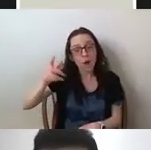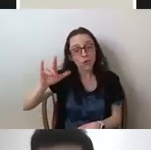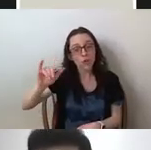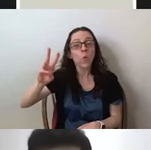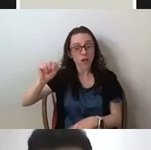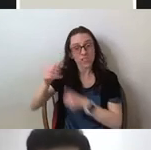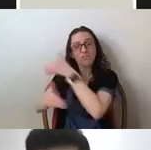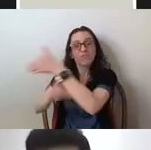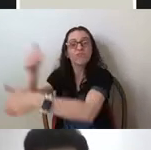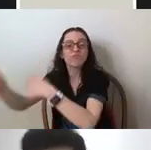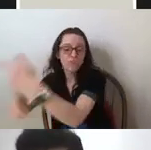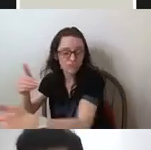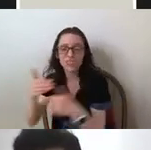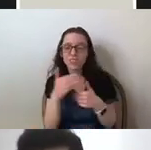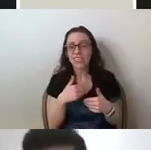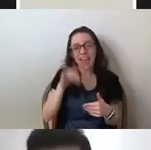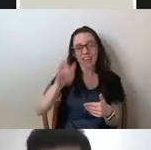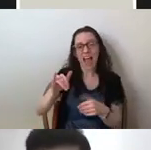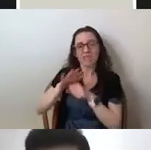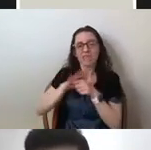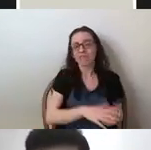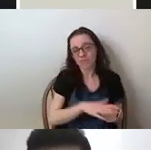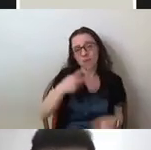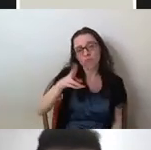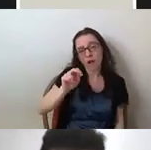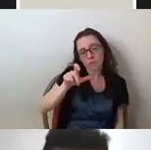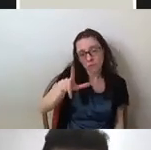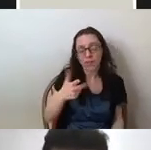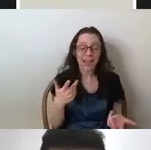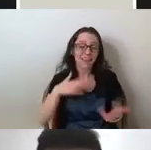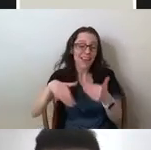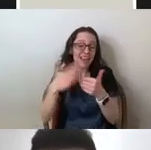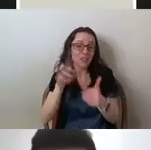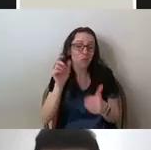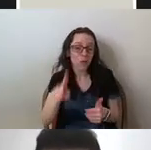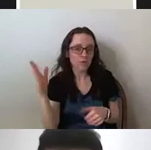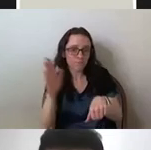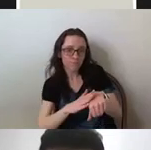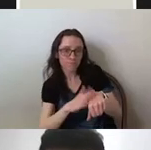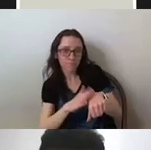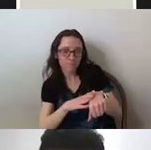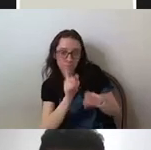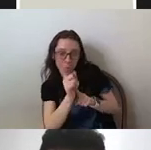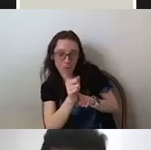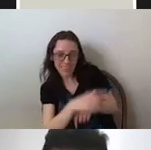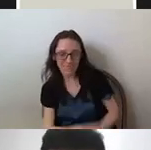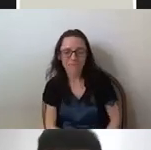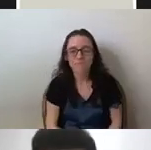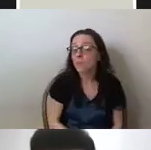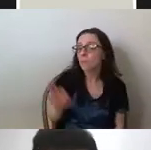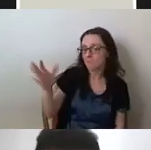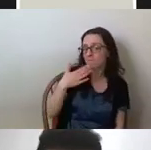proximal. Um, and I think one, uh, one further question one has to ask is, you how is this sort of connected to these? One minute. Sure.